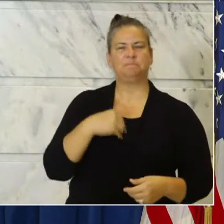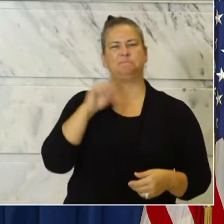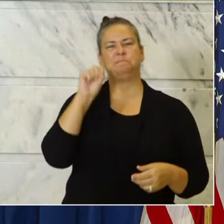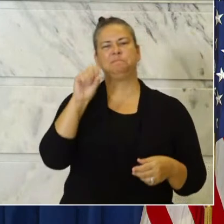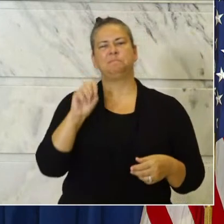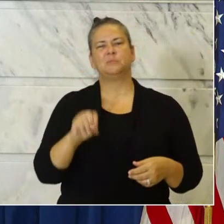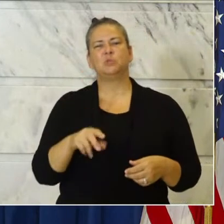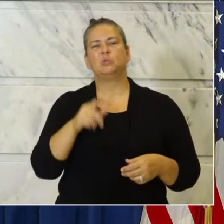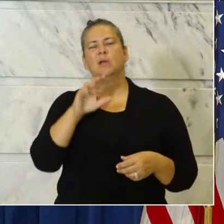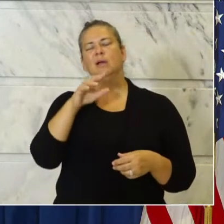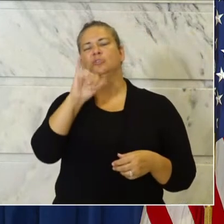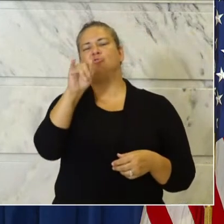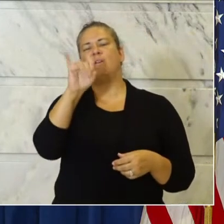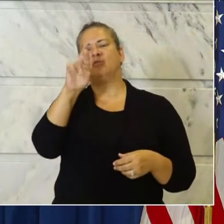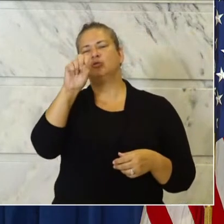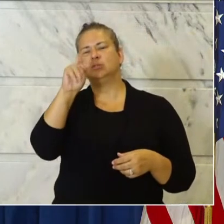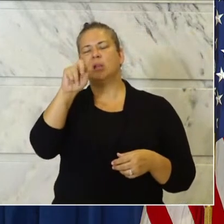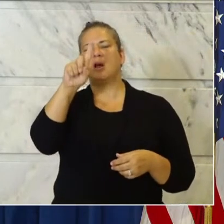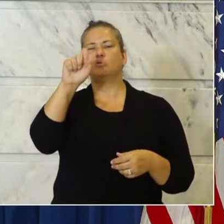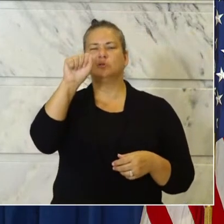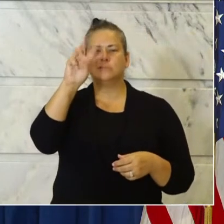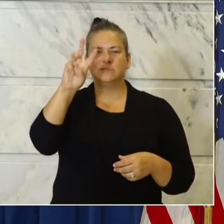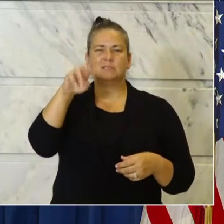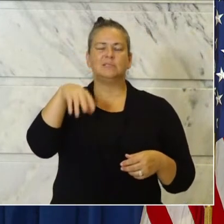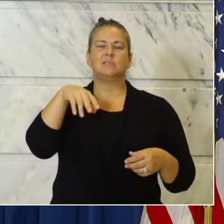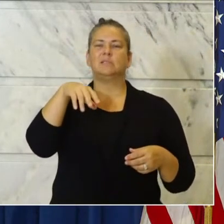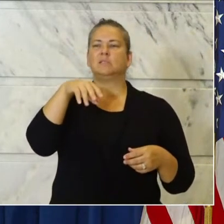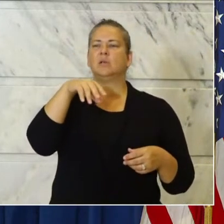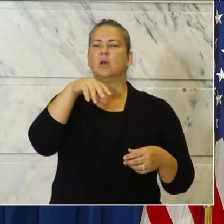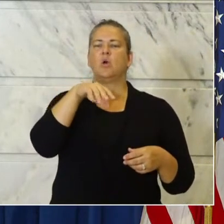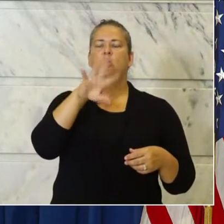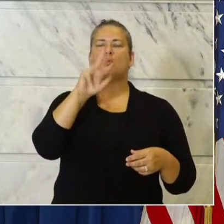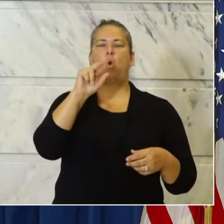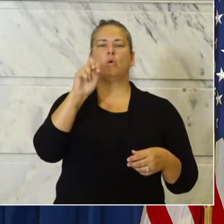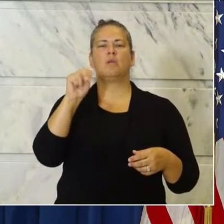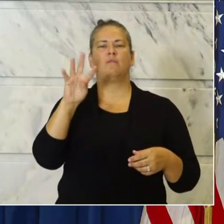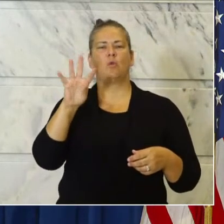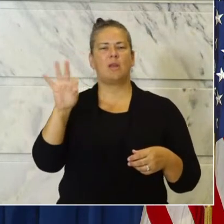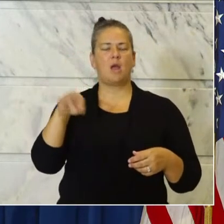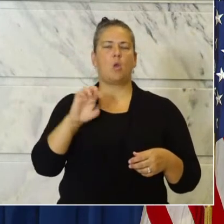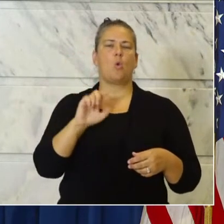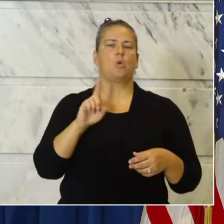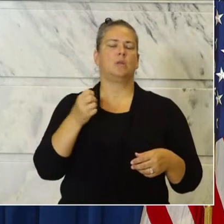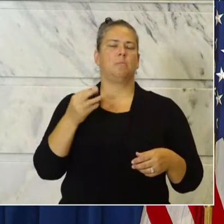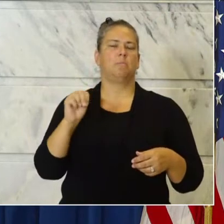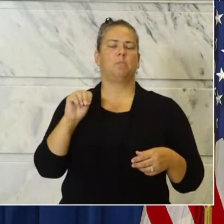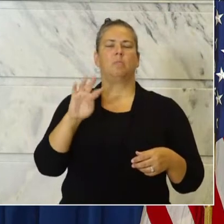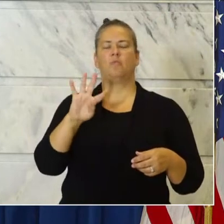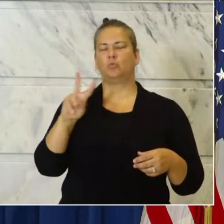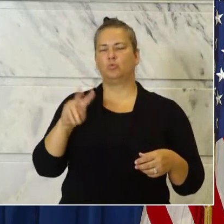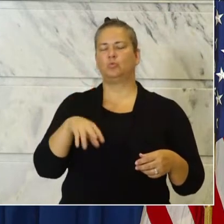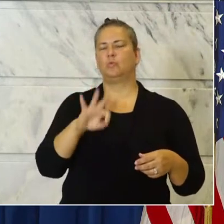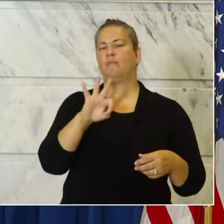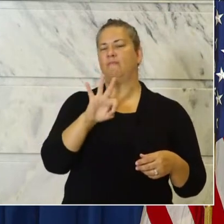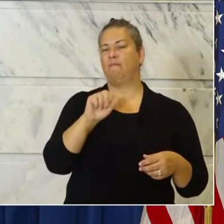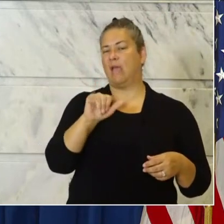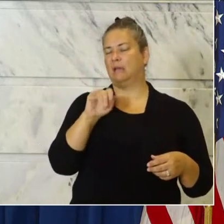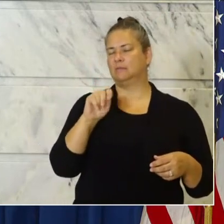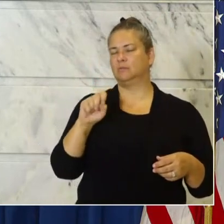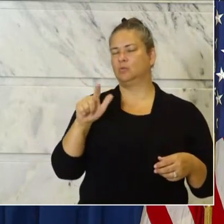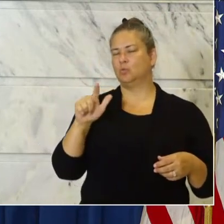counties. Jefferson 116 or in 49 Oldham 32 fat 28